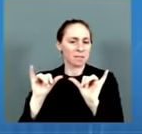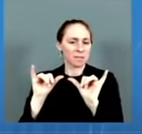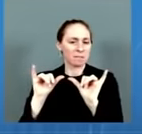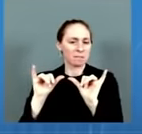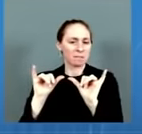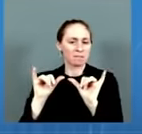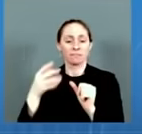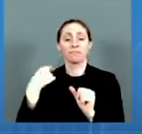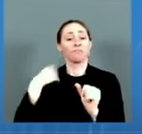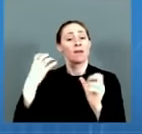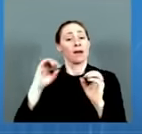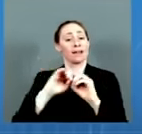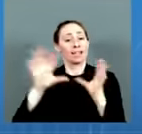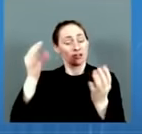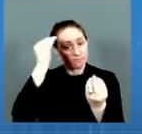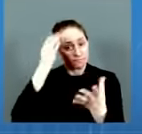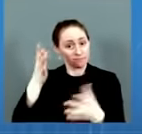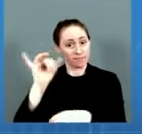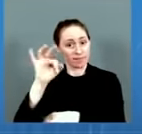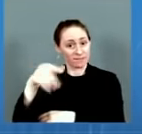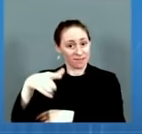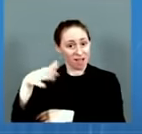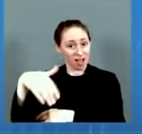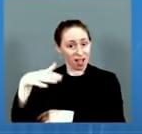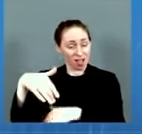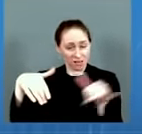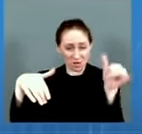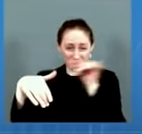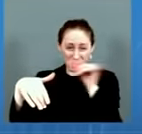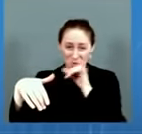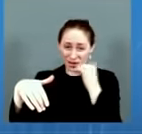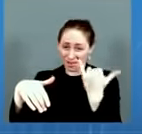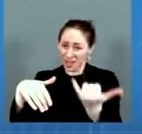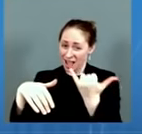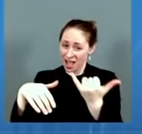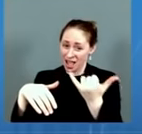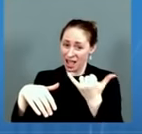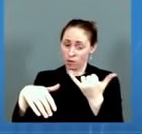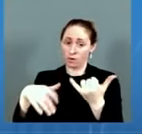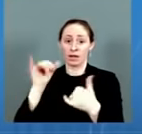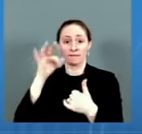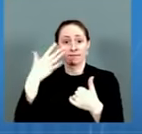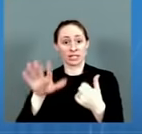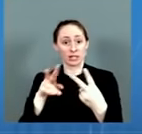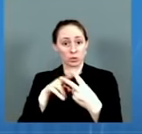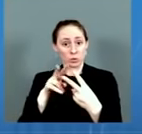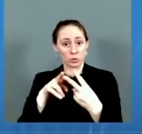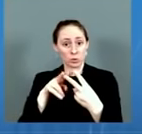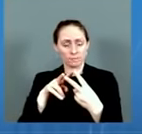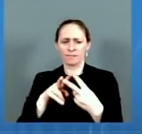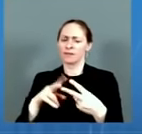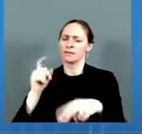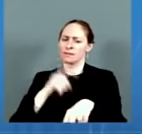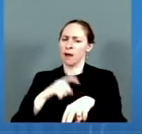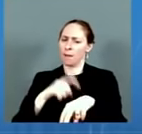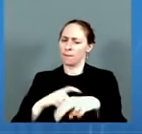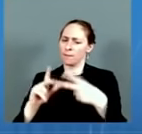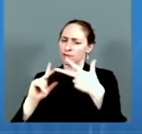vaccinated, get your booster shot. Back to you, Jeff. Thanks, Dr. Fauci.